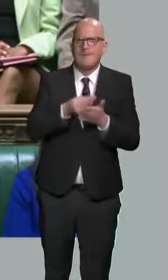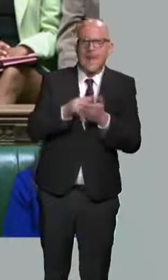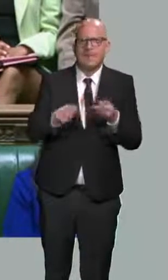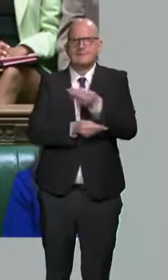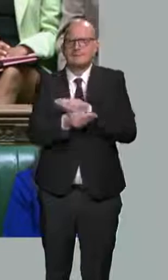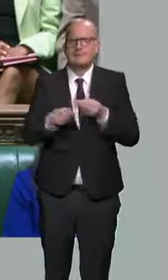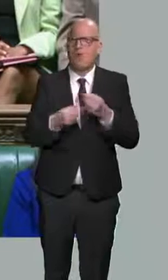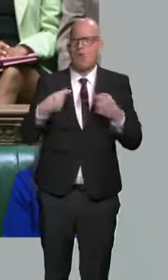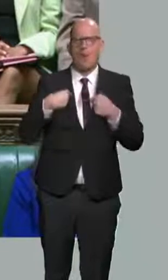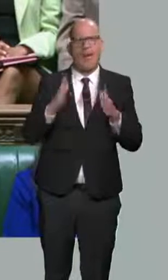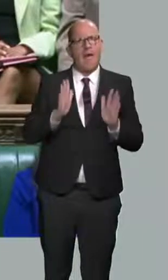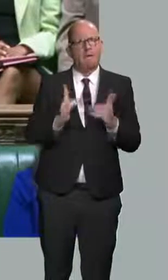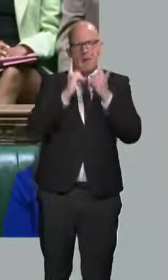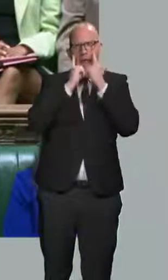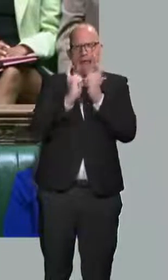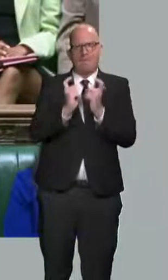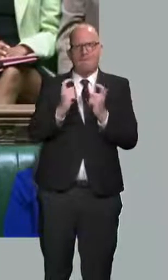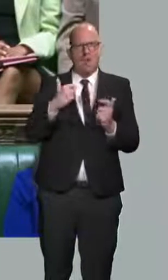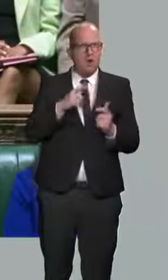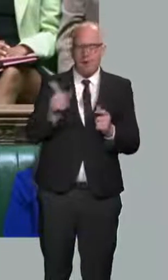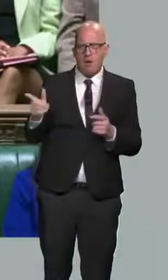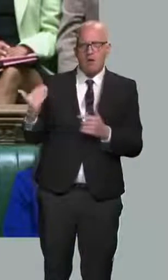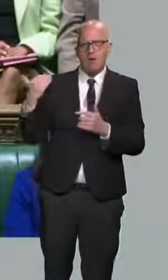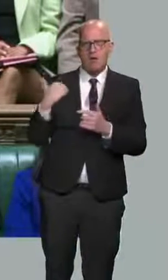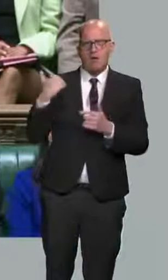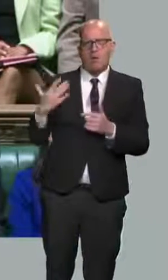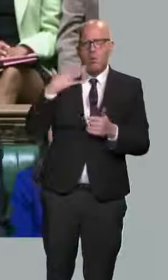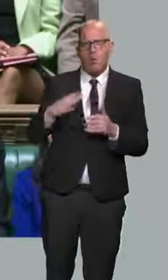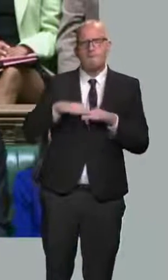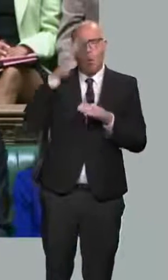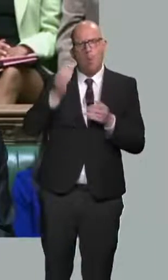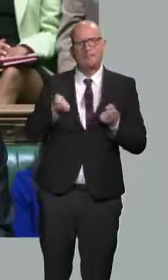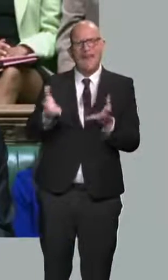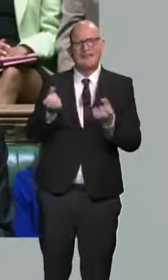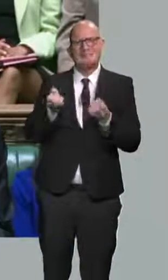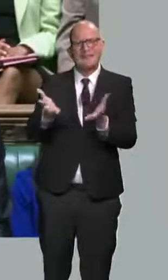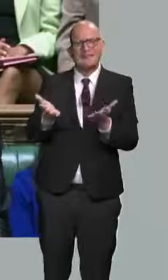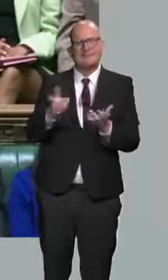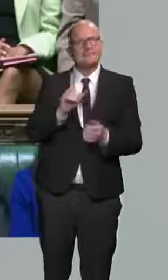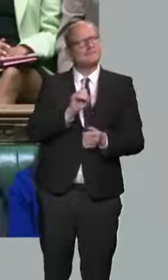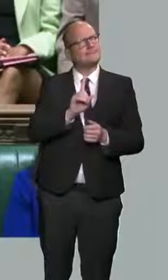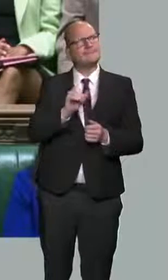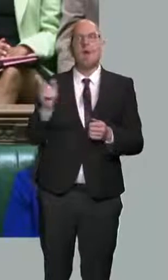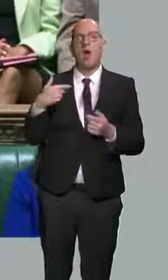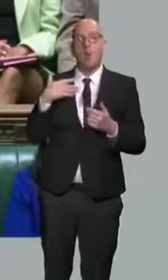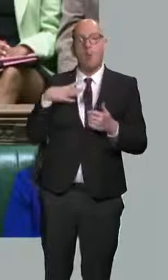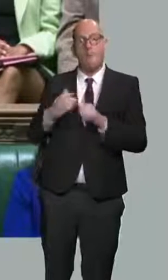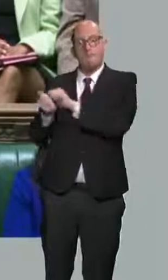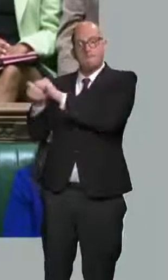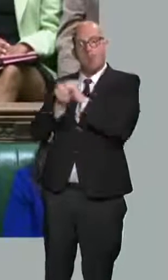carefully calls for additional public spending. More borrowing is not cost-cost or risk-free.